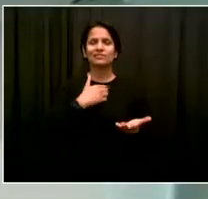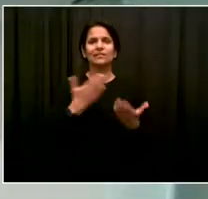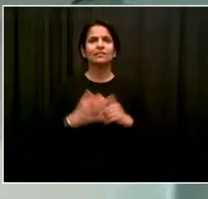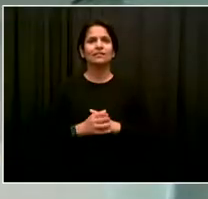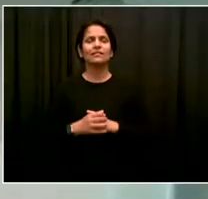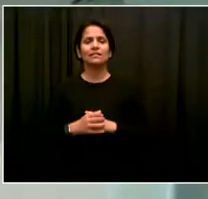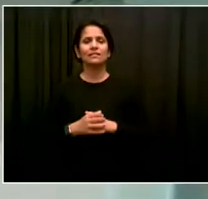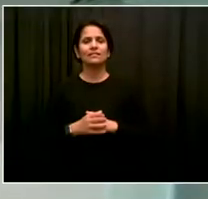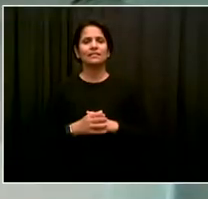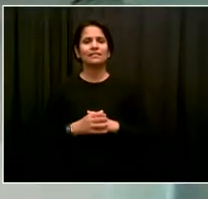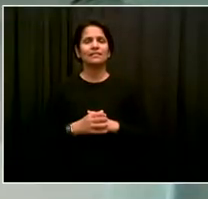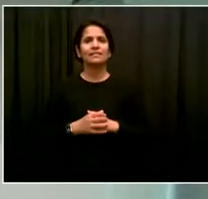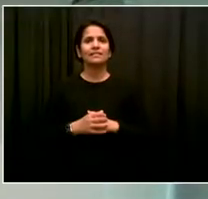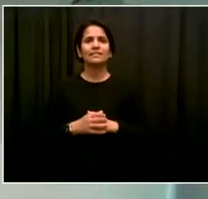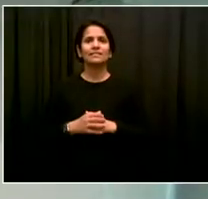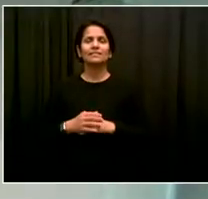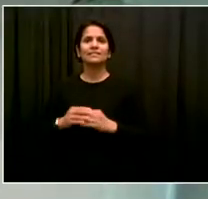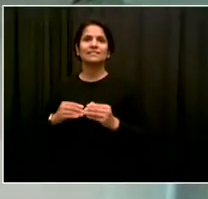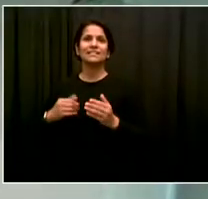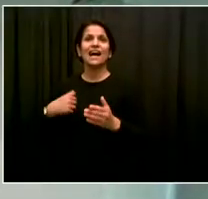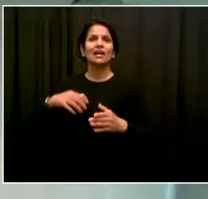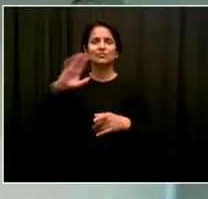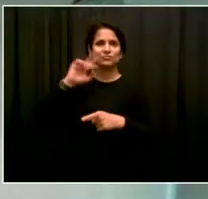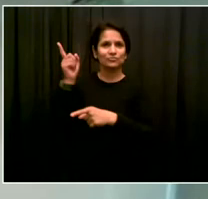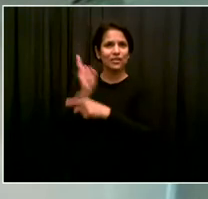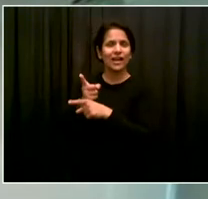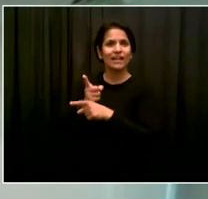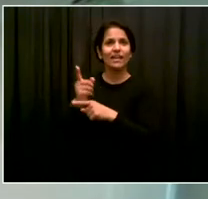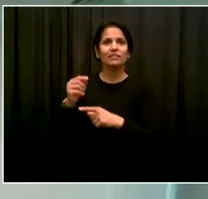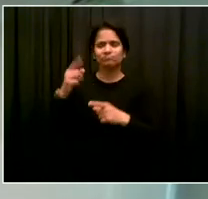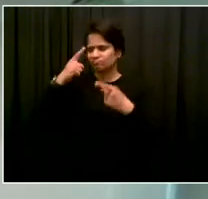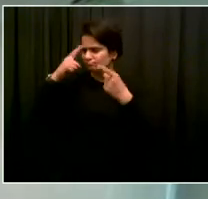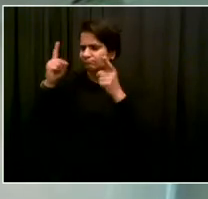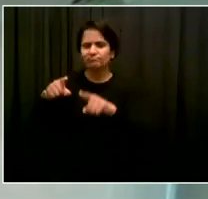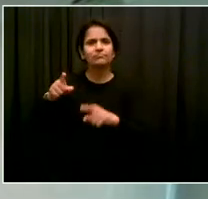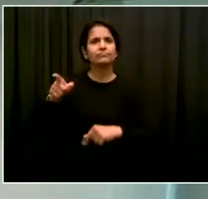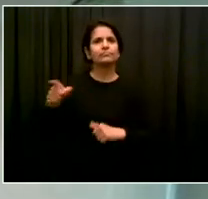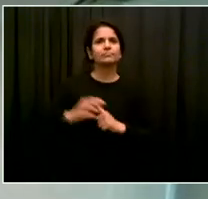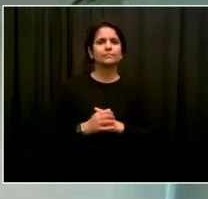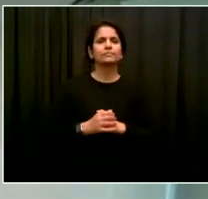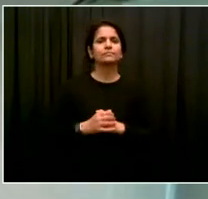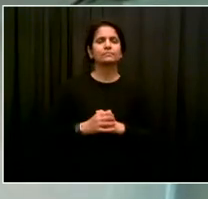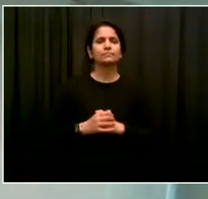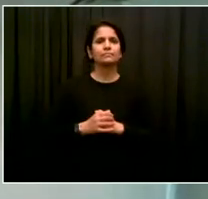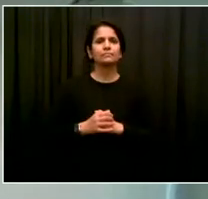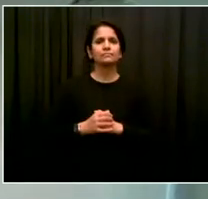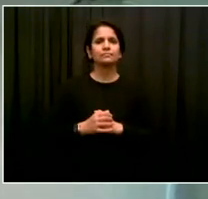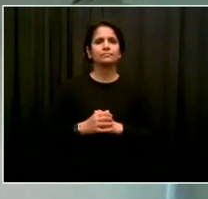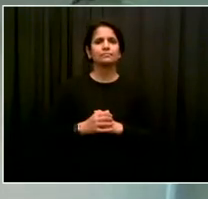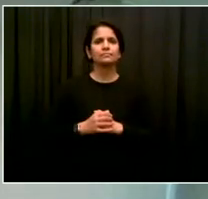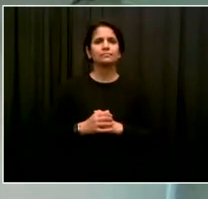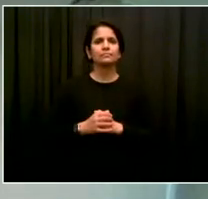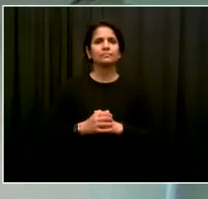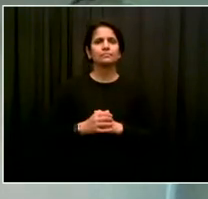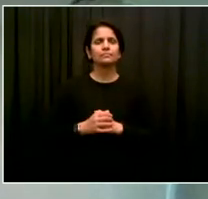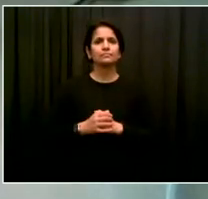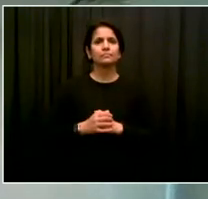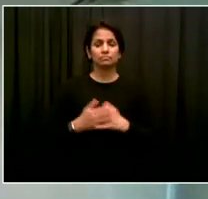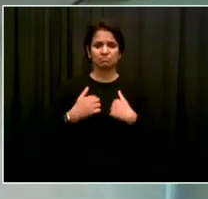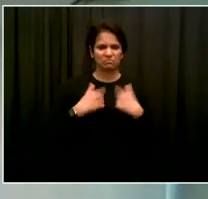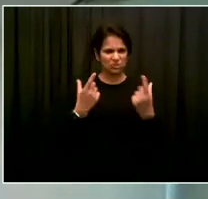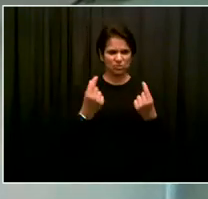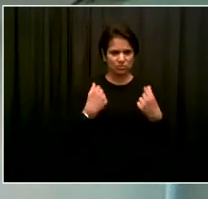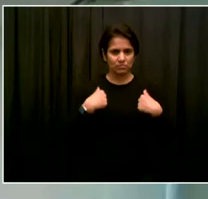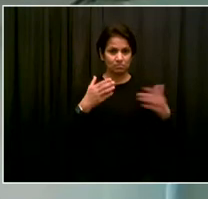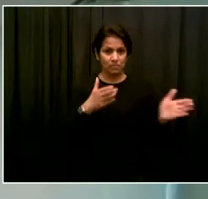Mayor, you got it just right. What we're doing here is focusing on representations that these companies made